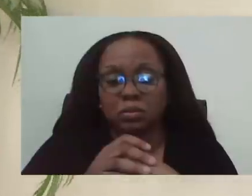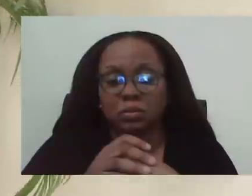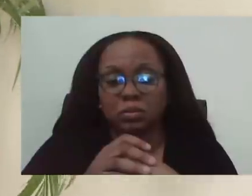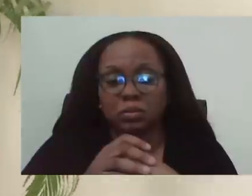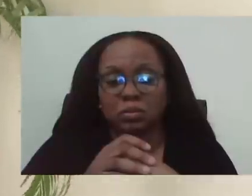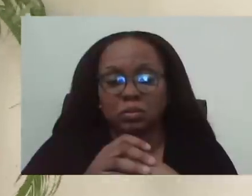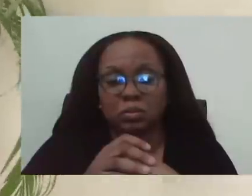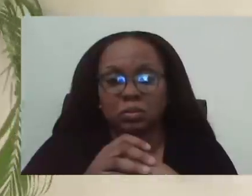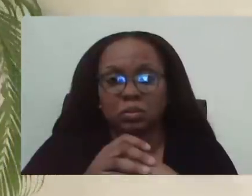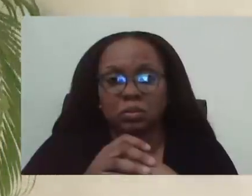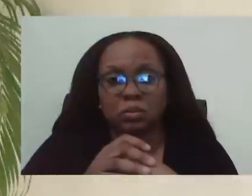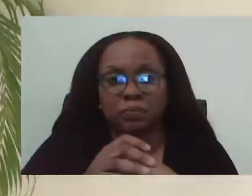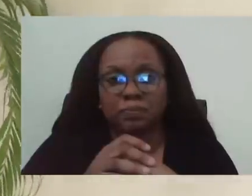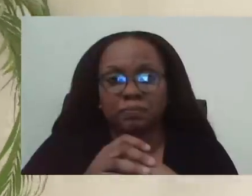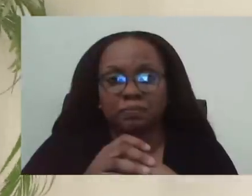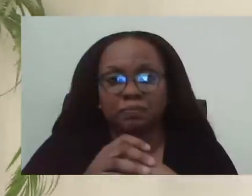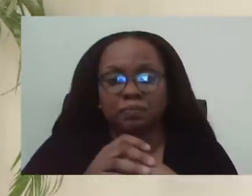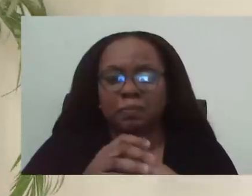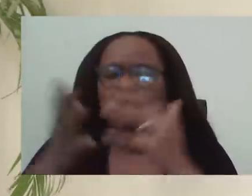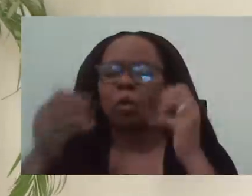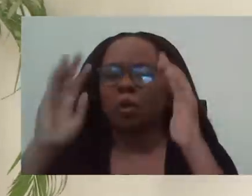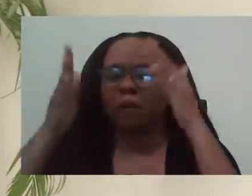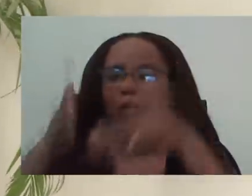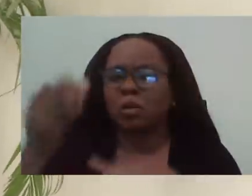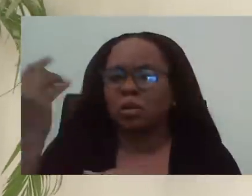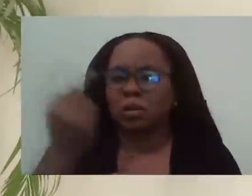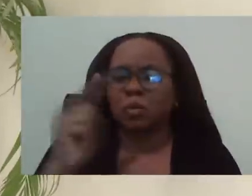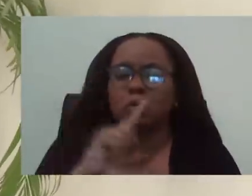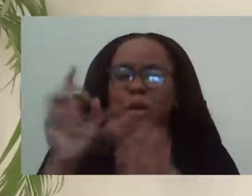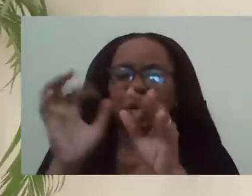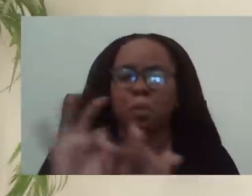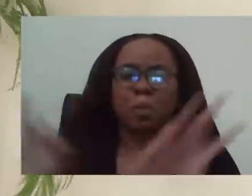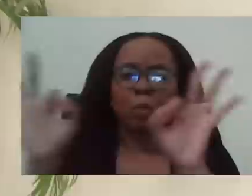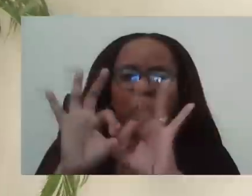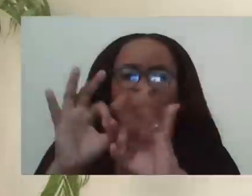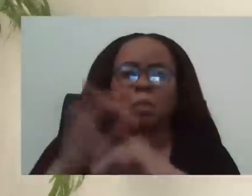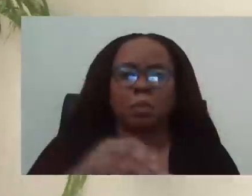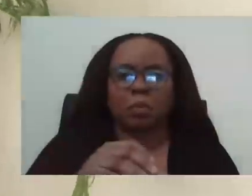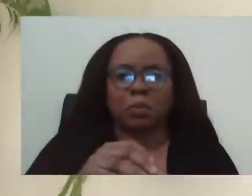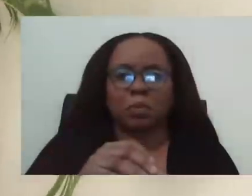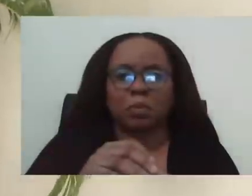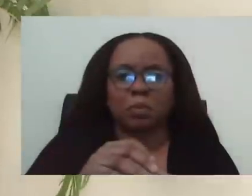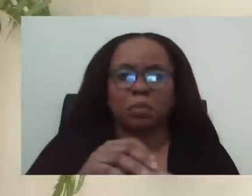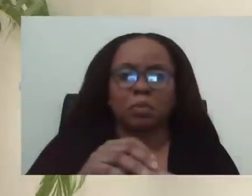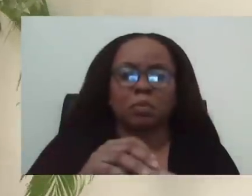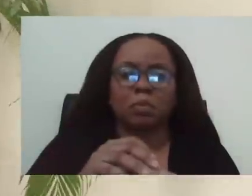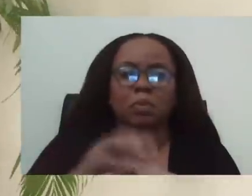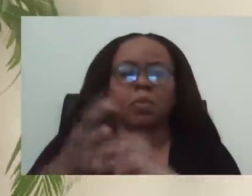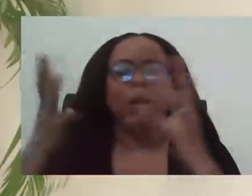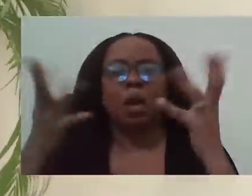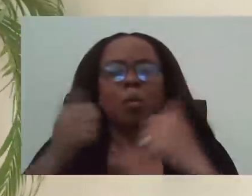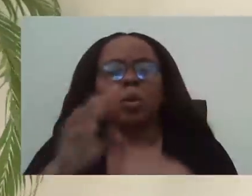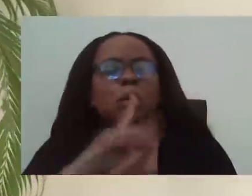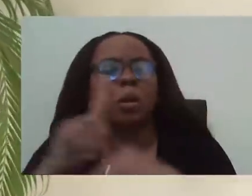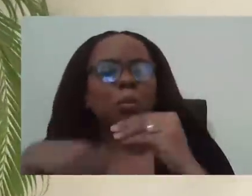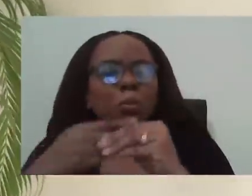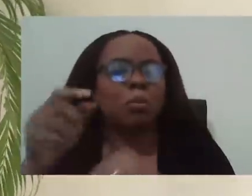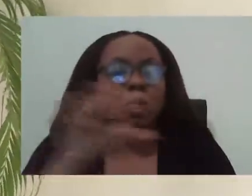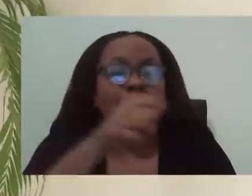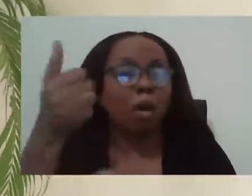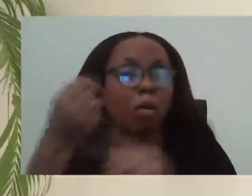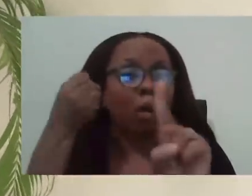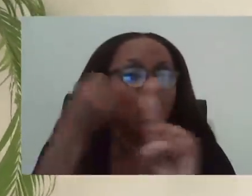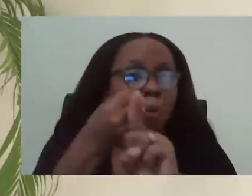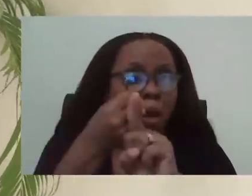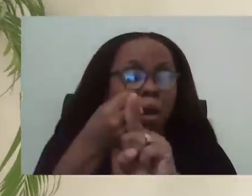coverage, which is specifically about the other impacts. Of, of COVID-19. We